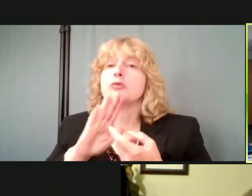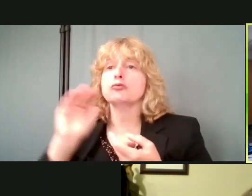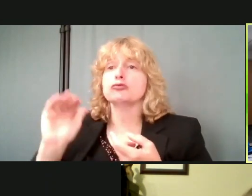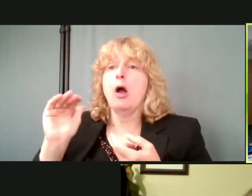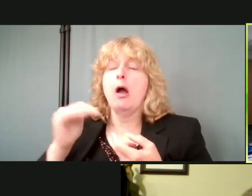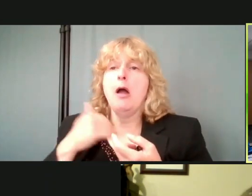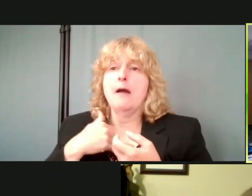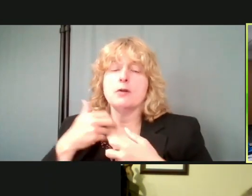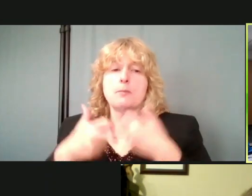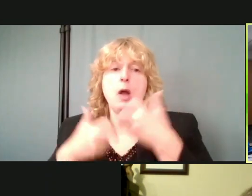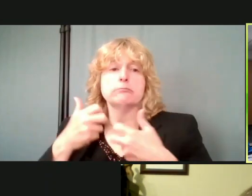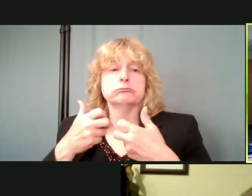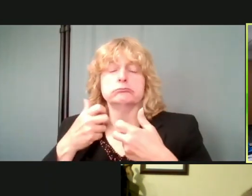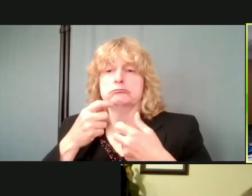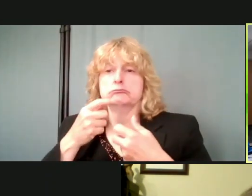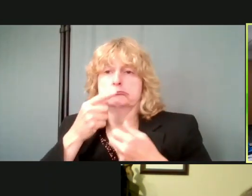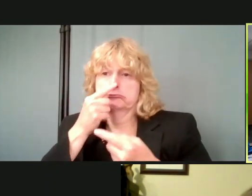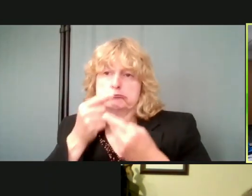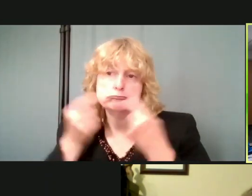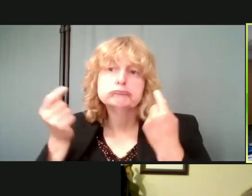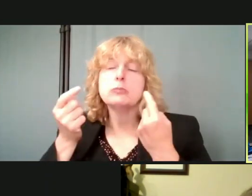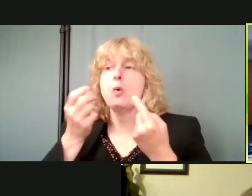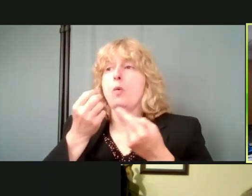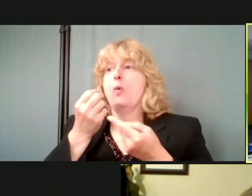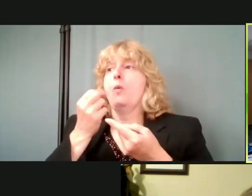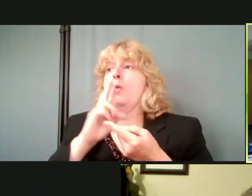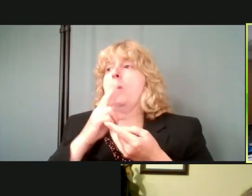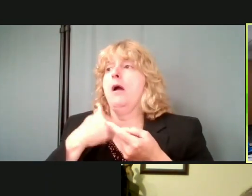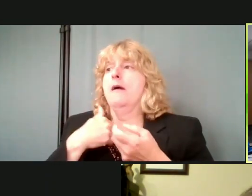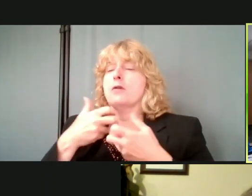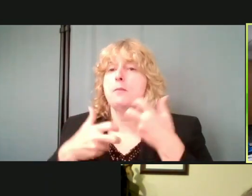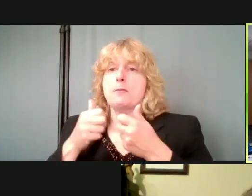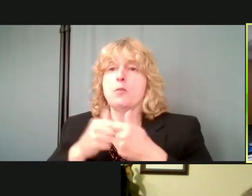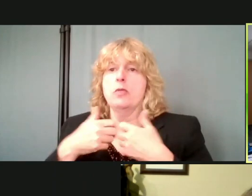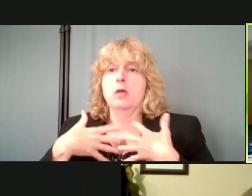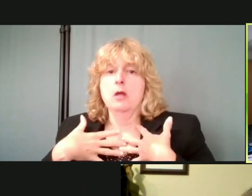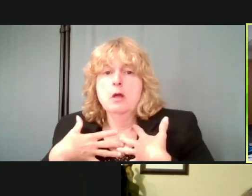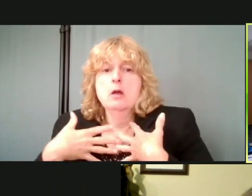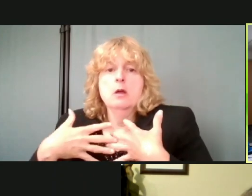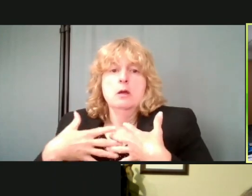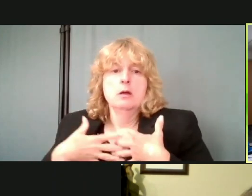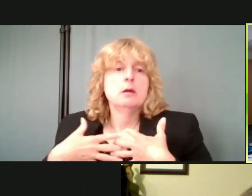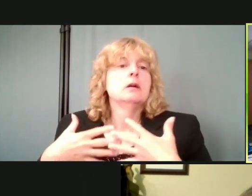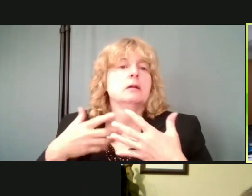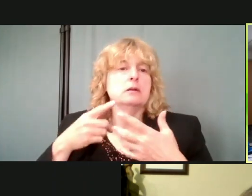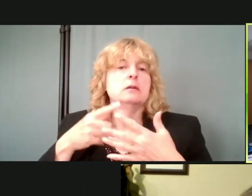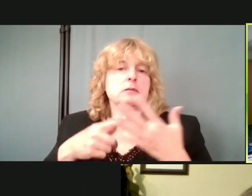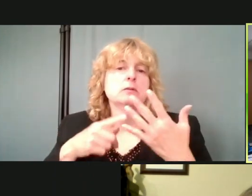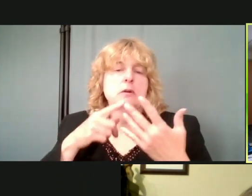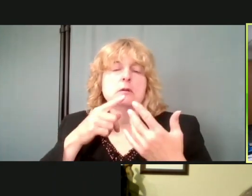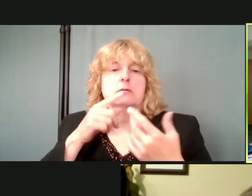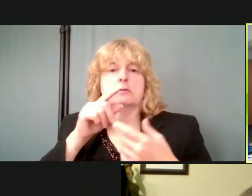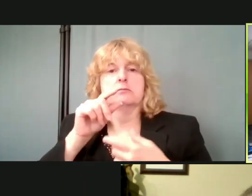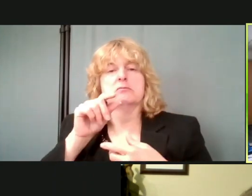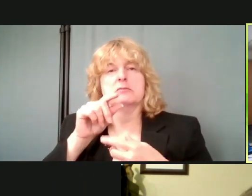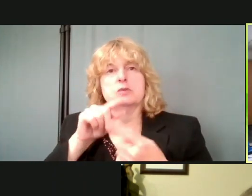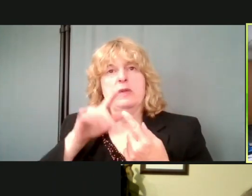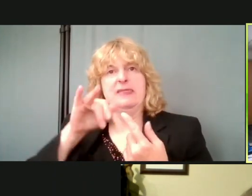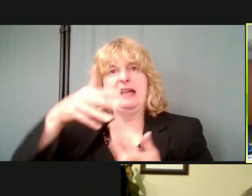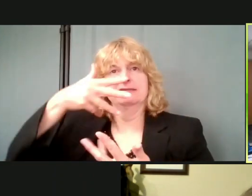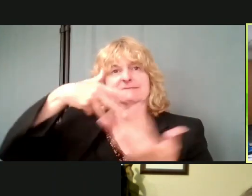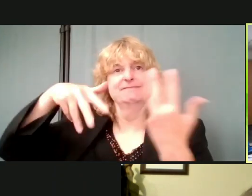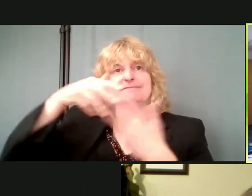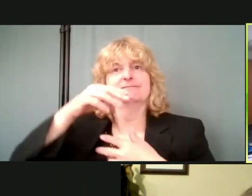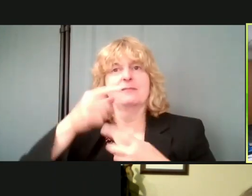reaction to, um, to, uh, allergens that then are going to have, you know, the, the, the symptoms, um, or the